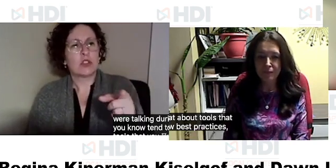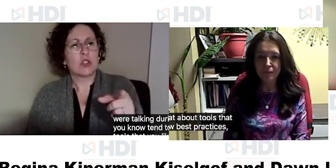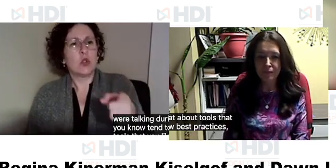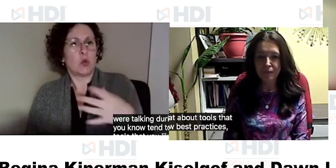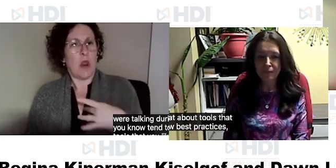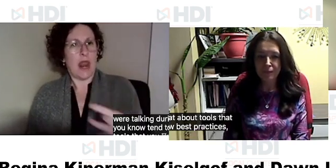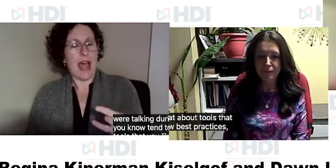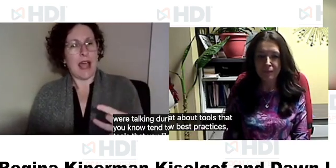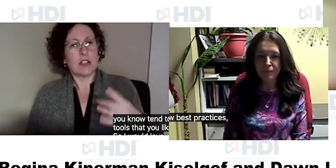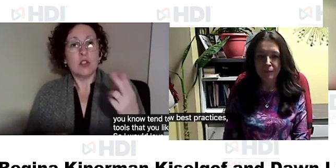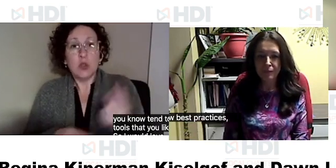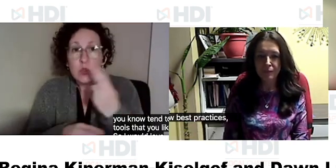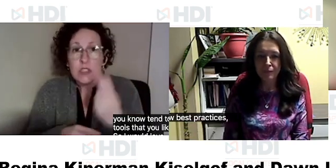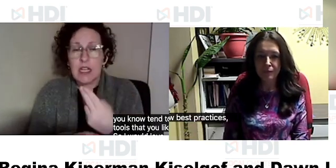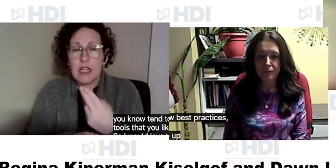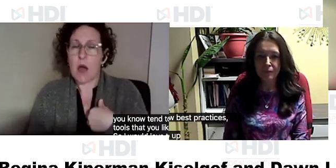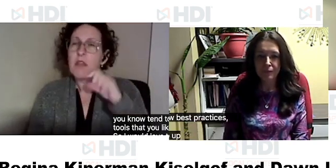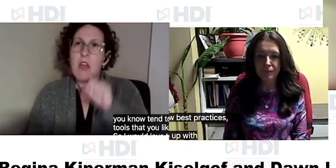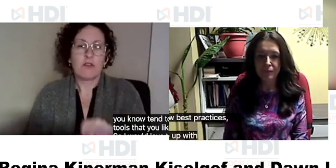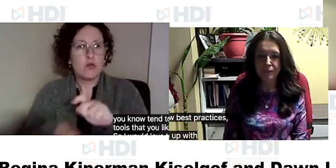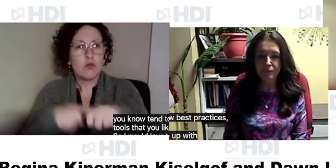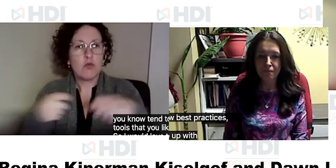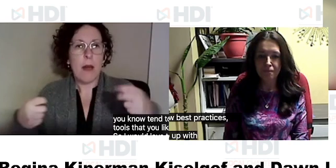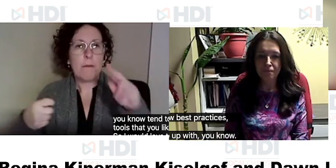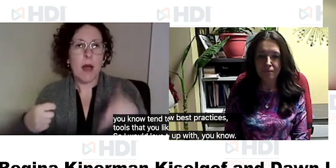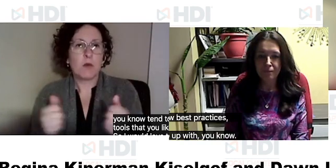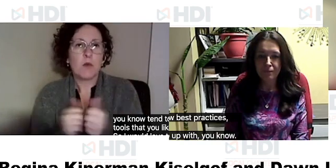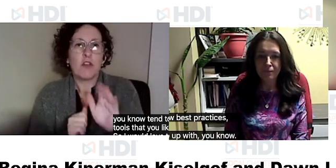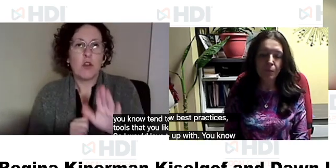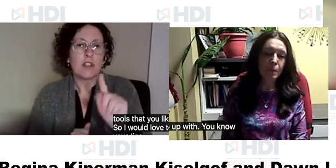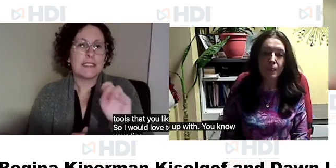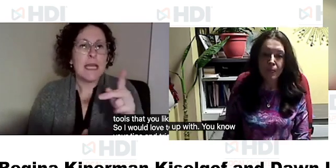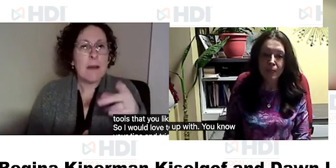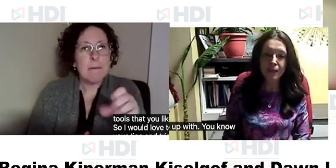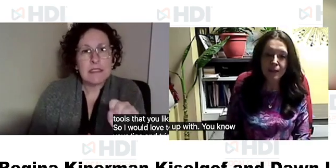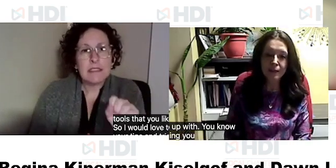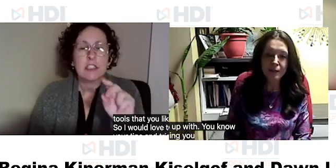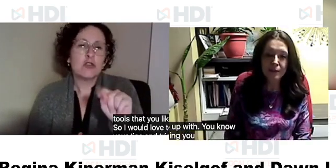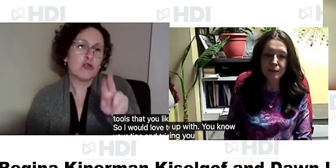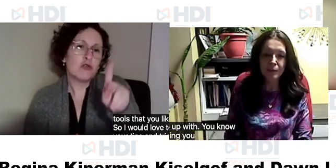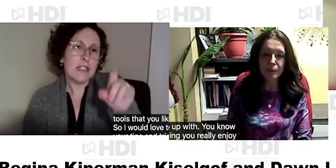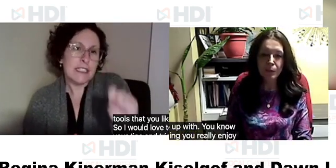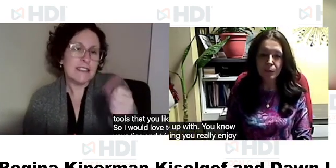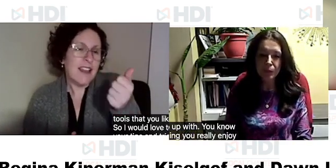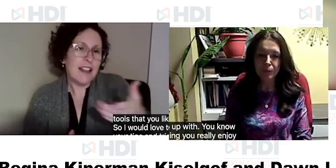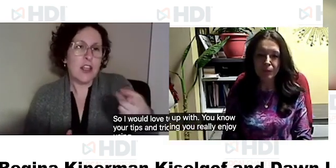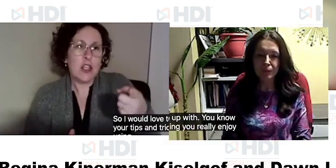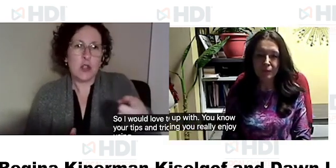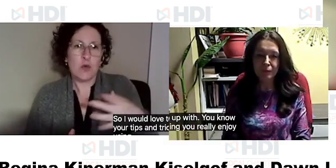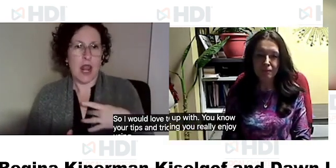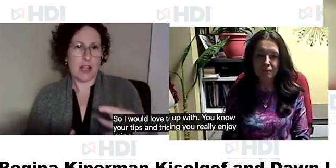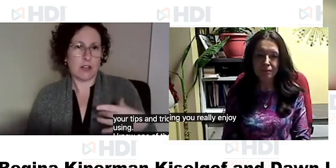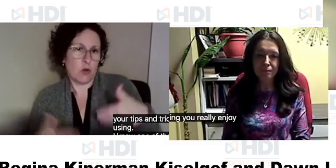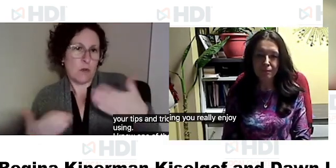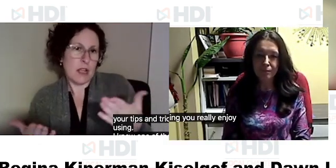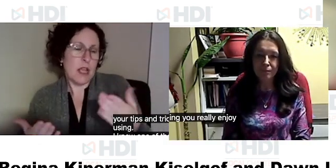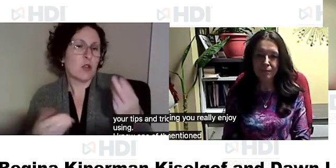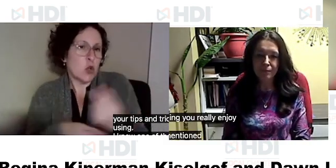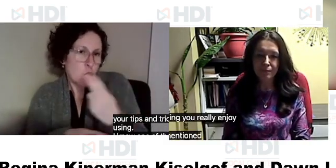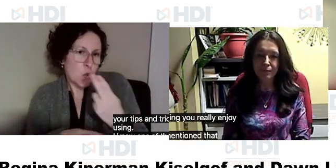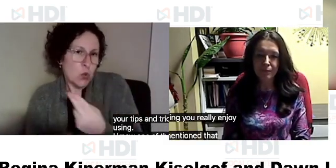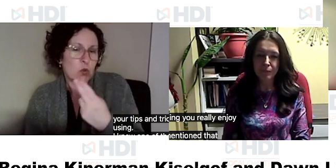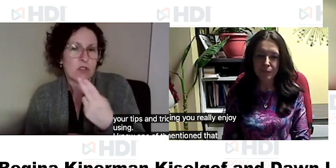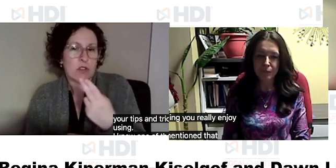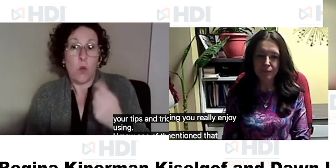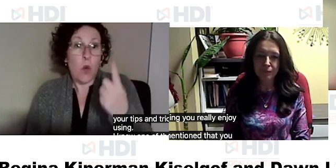i would love to sort of wrap up with you know your tips and tricks and anything you really enjoy using i know one of the things you mentioned that you know